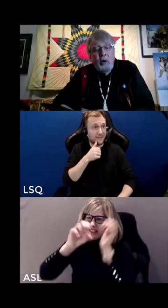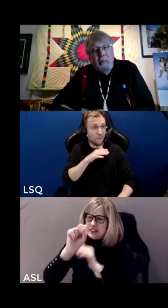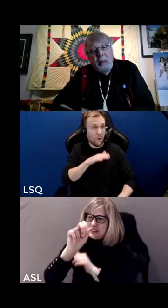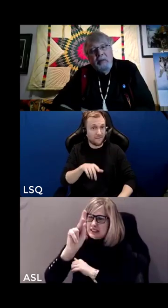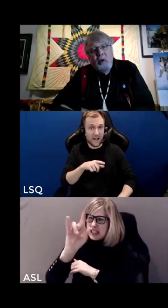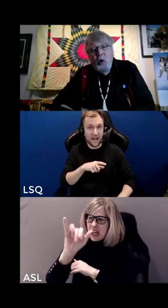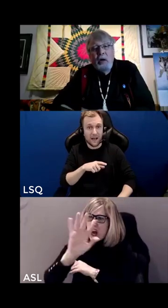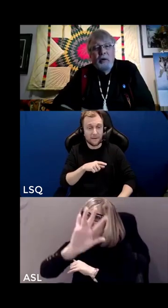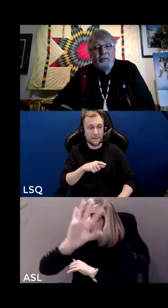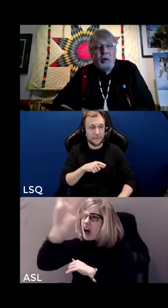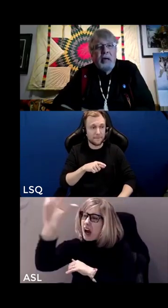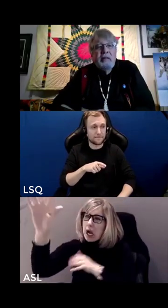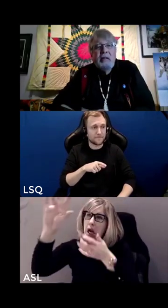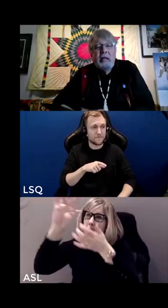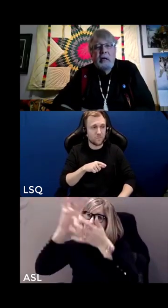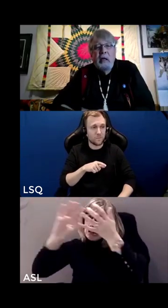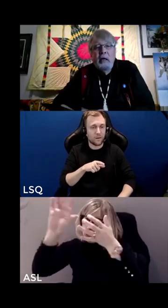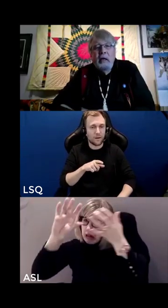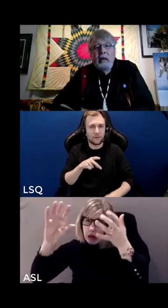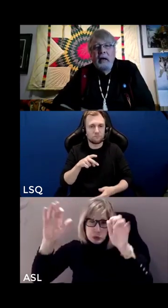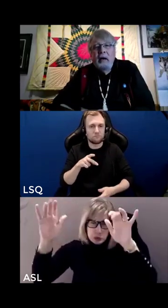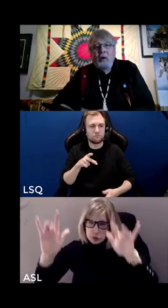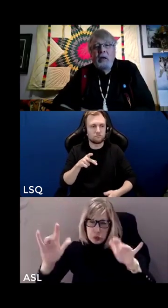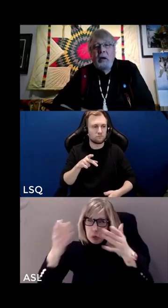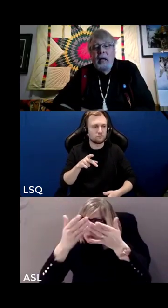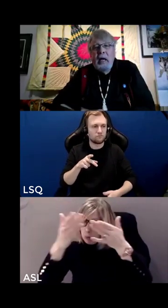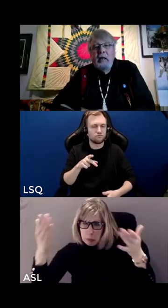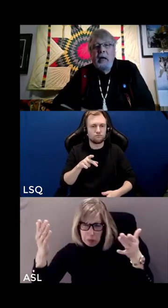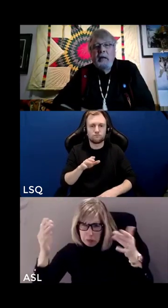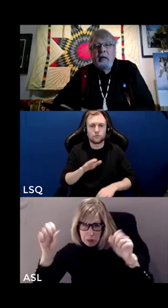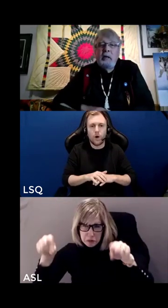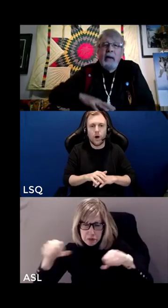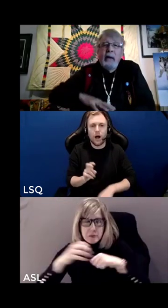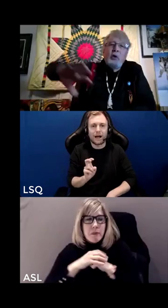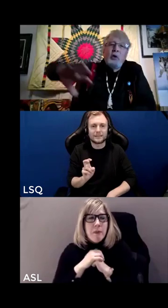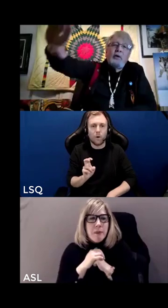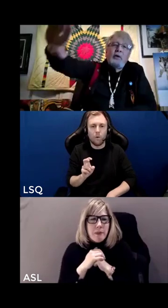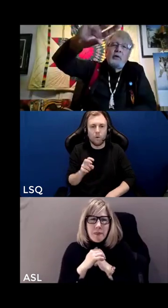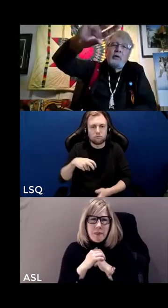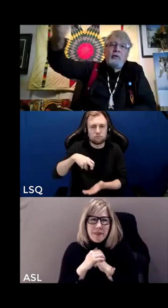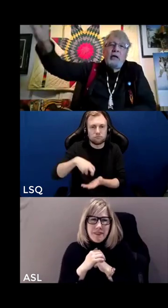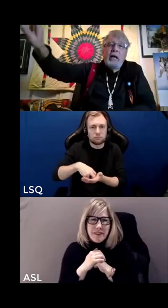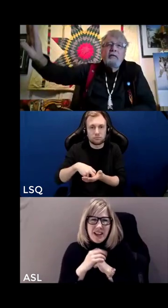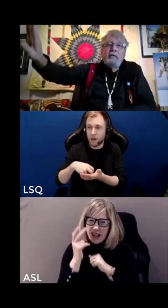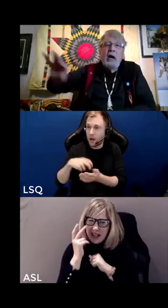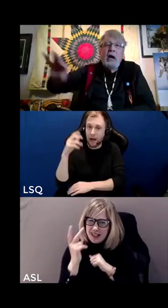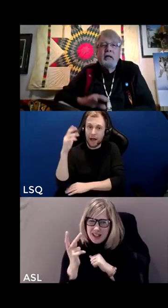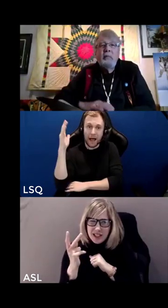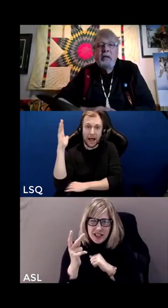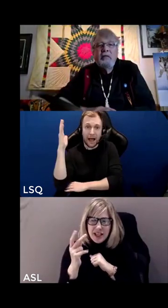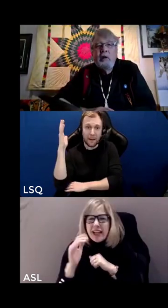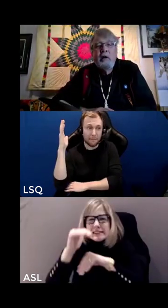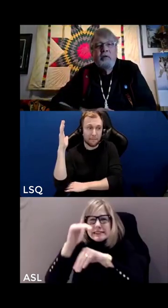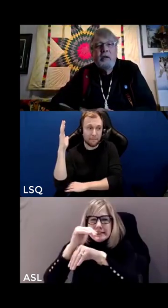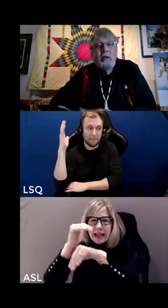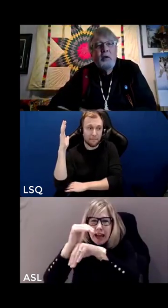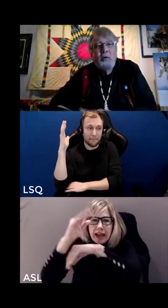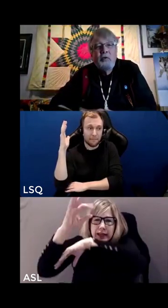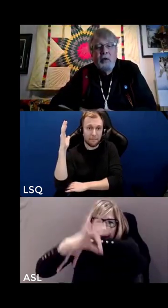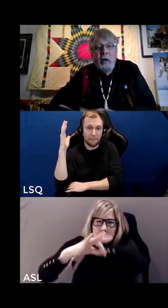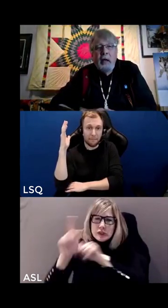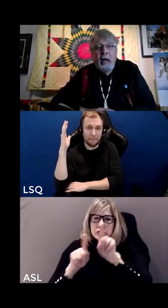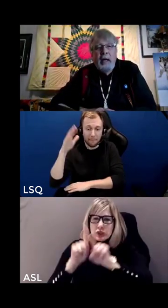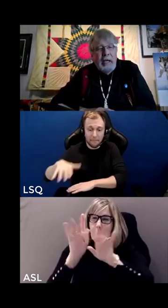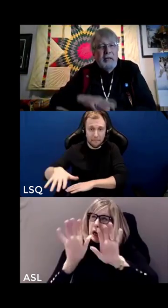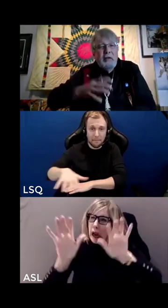possibly or maybe snow however we might see it uh and and the and then the background is of course the night sky and the many stars in the